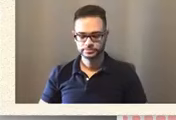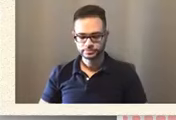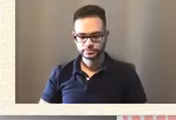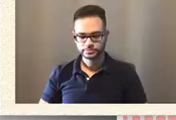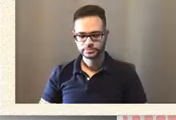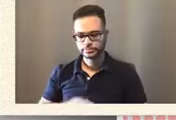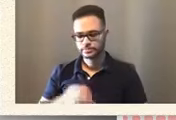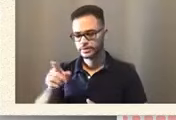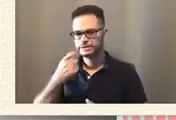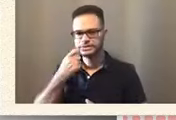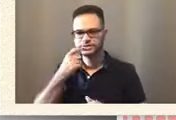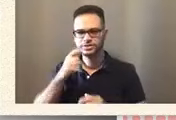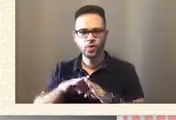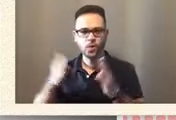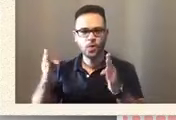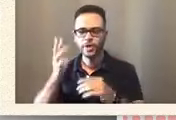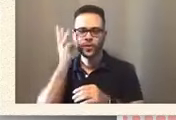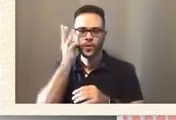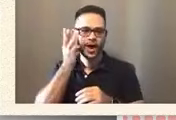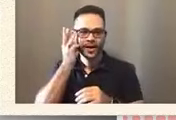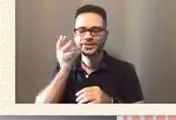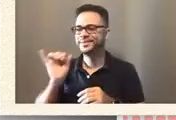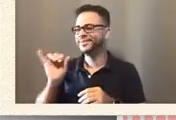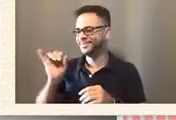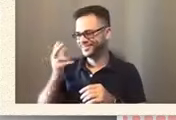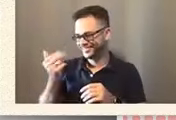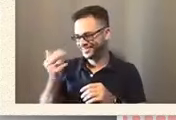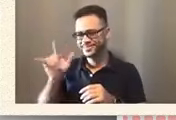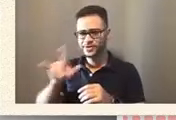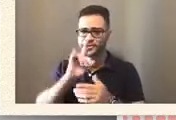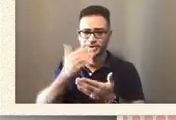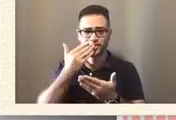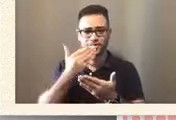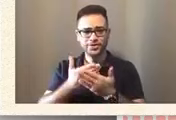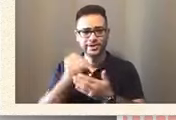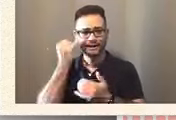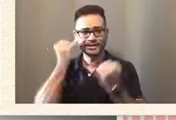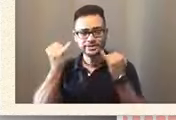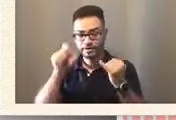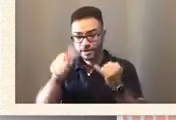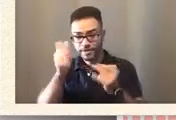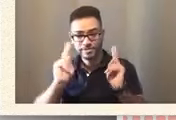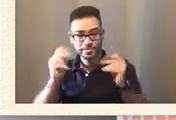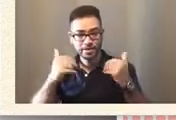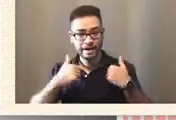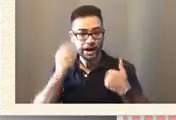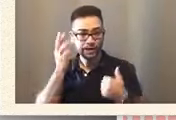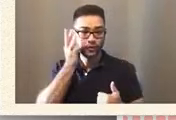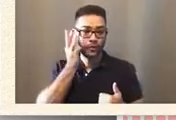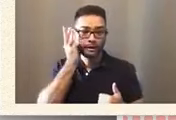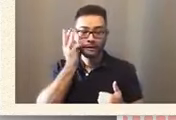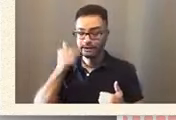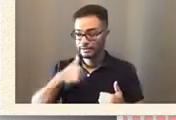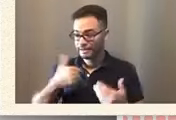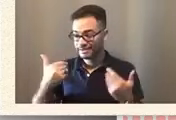You know, that would have been a great idea. Does anybody else have wine? I think I have some sangria.